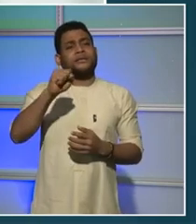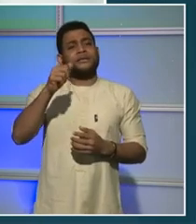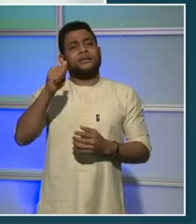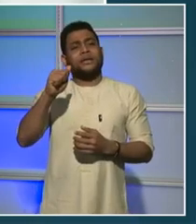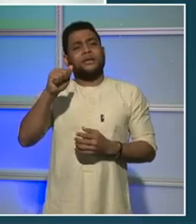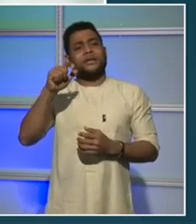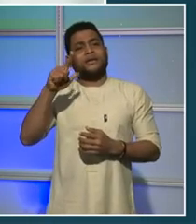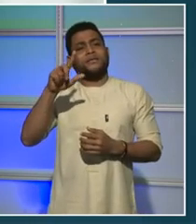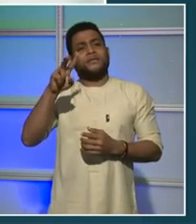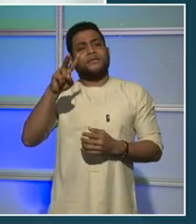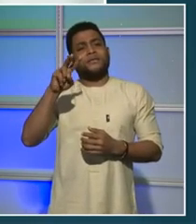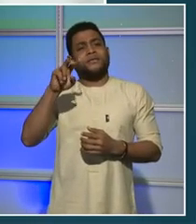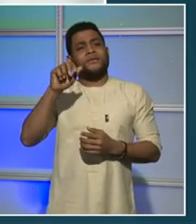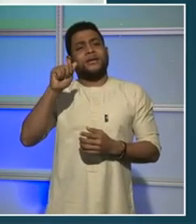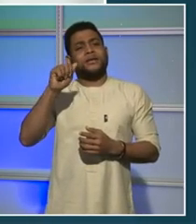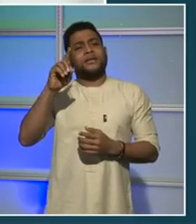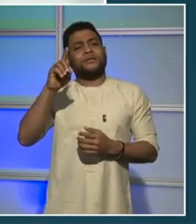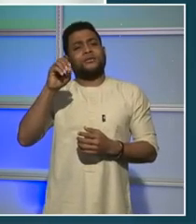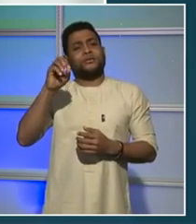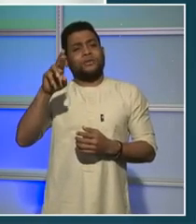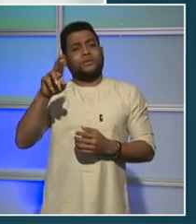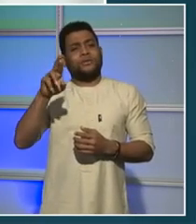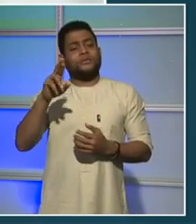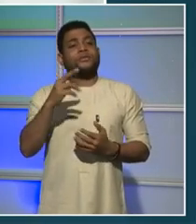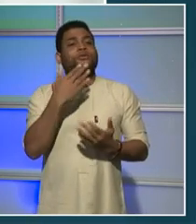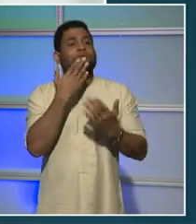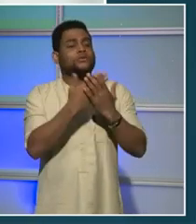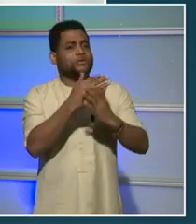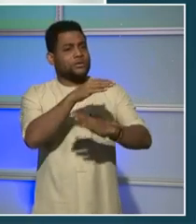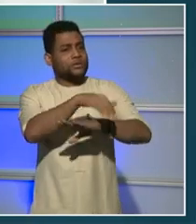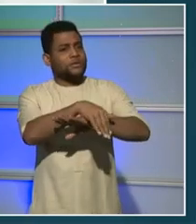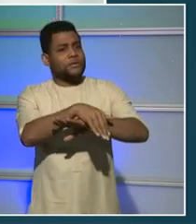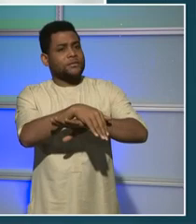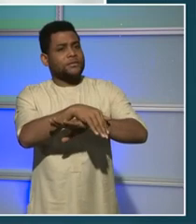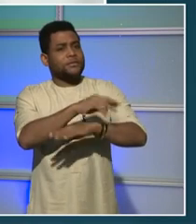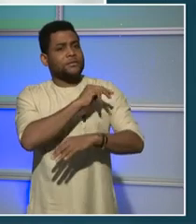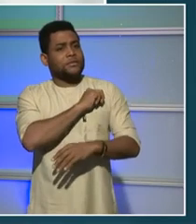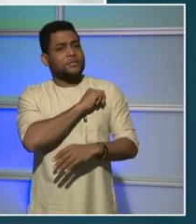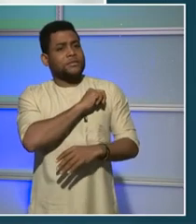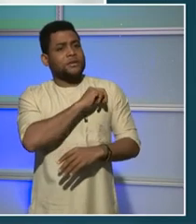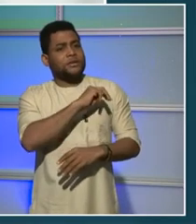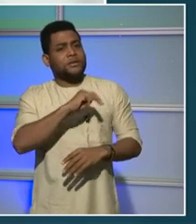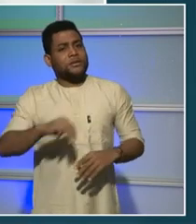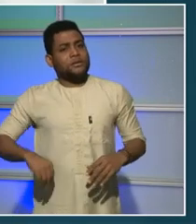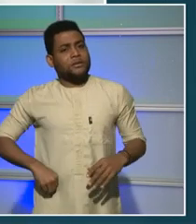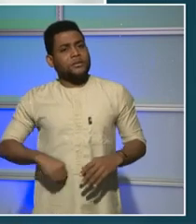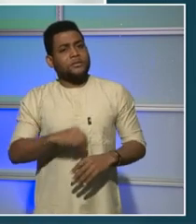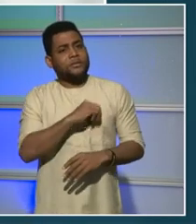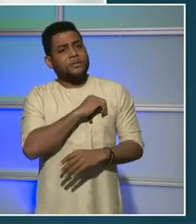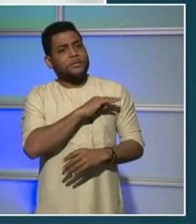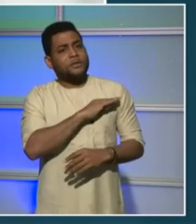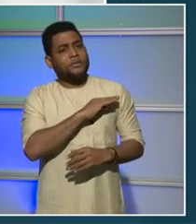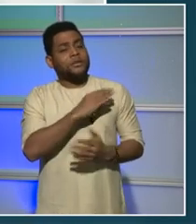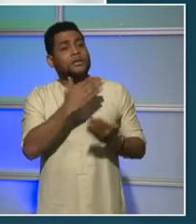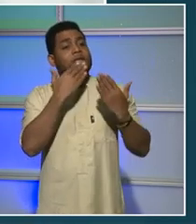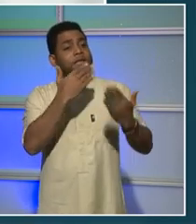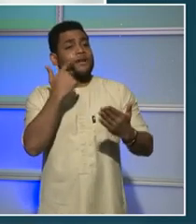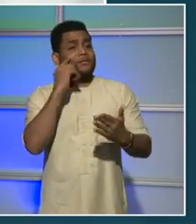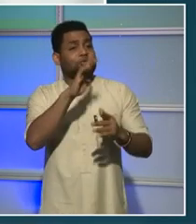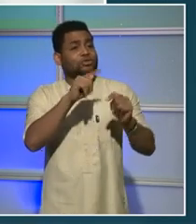Buenas noches, Mayor. My name is Salvador Salvador Guzman. I'm a commissioner here in Ward 5. Thank you to you and your team for putting this forum together.